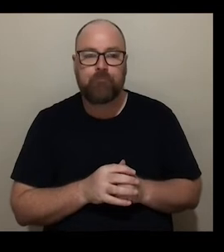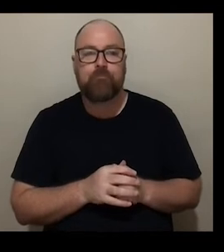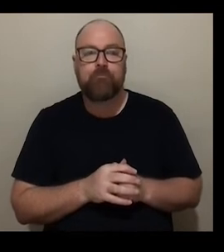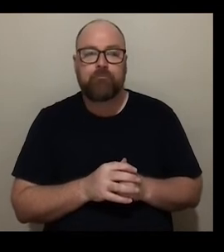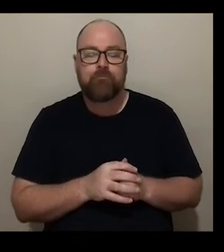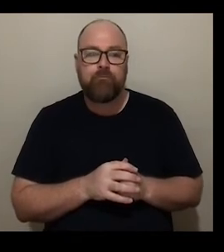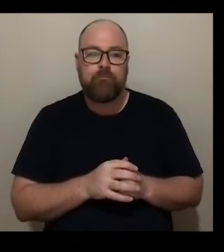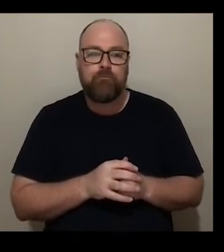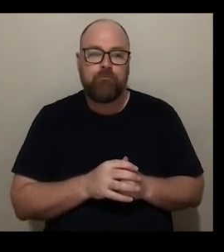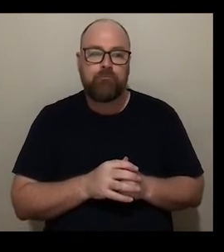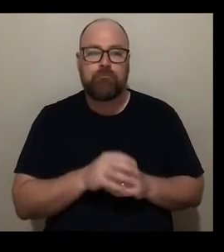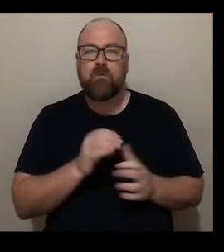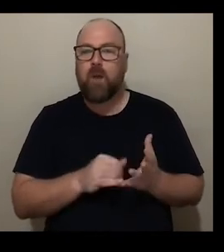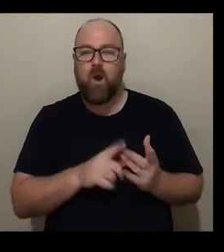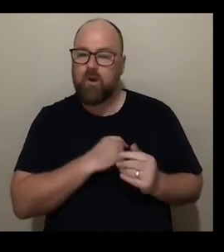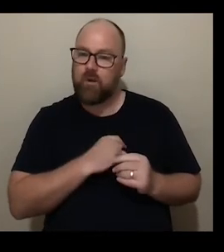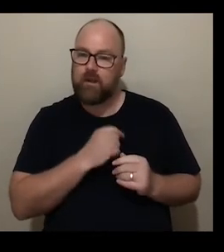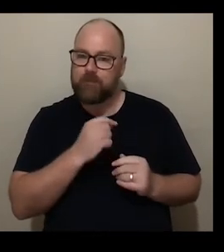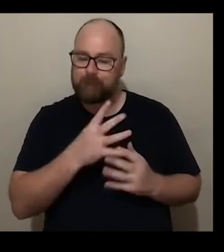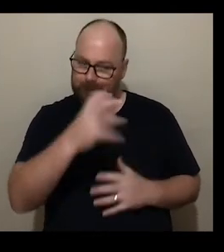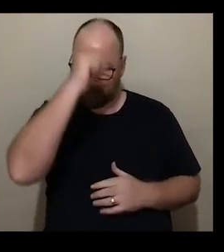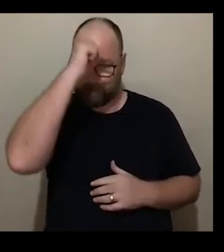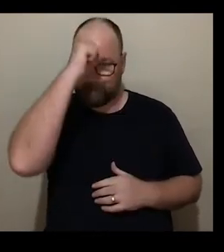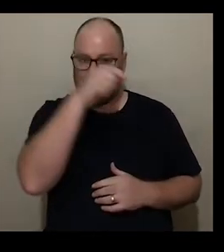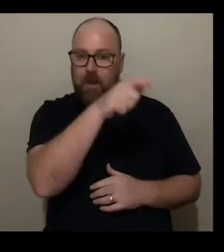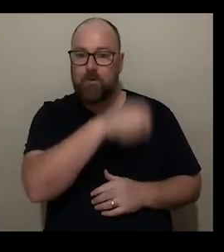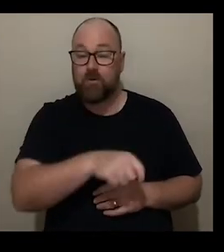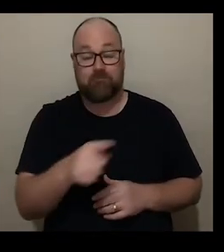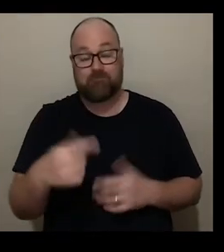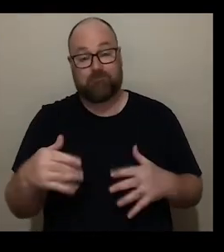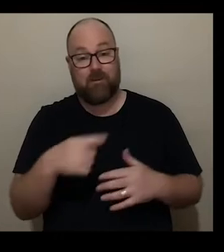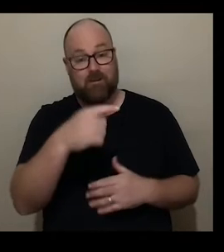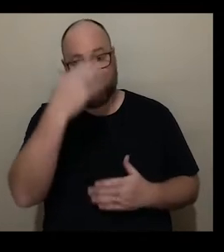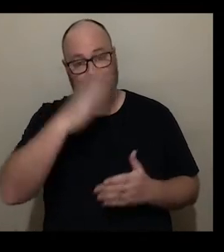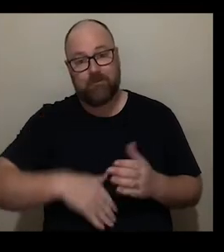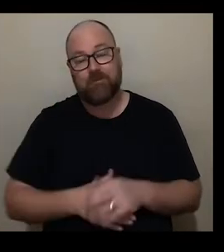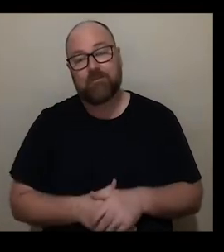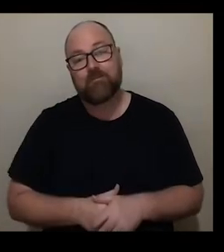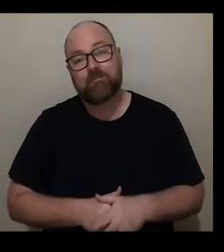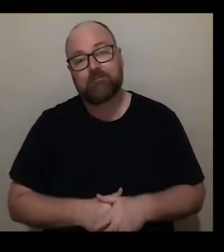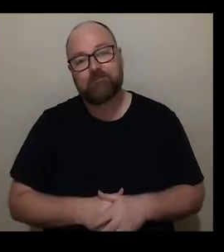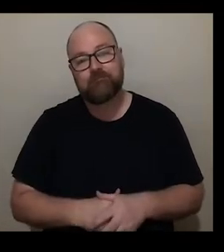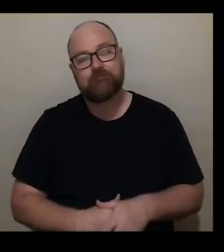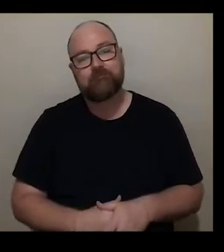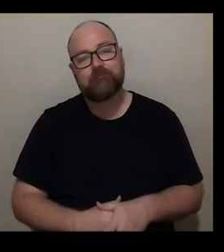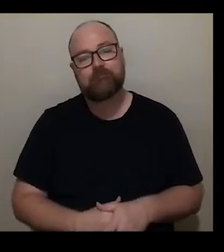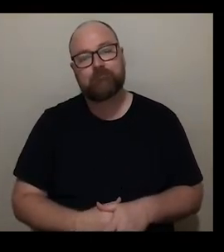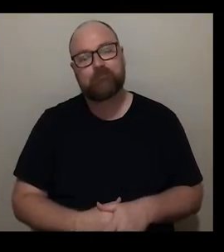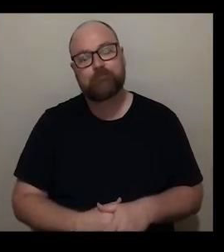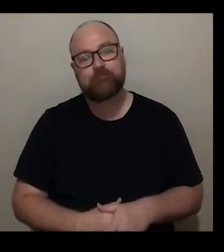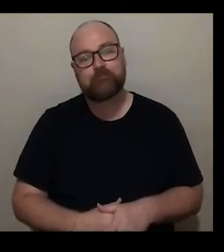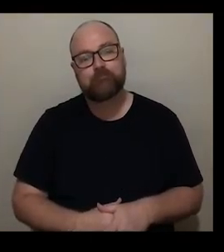carry her with us as we journey onwards but it was a remarkable experience and then you